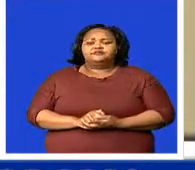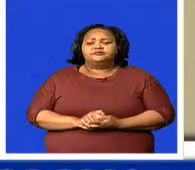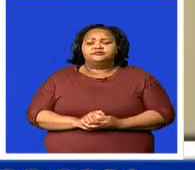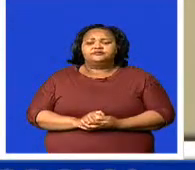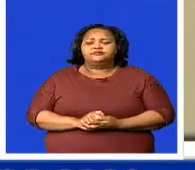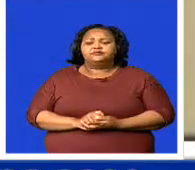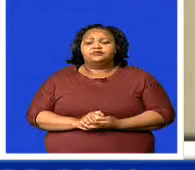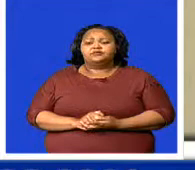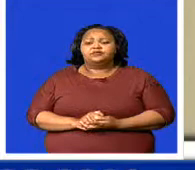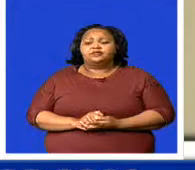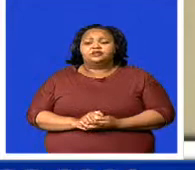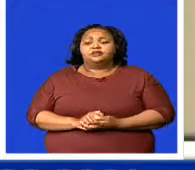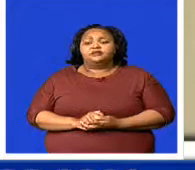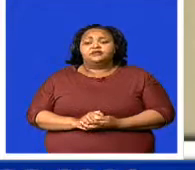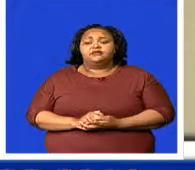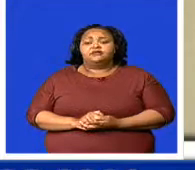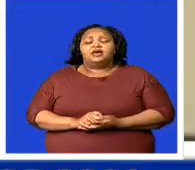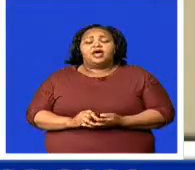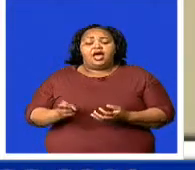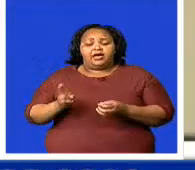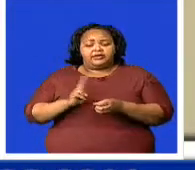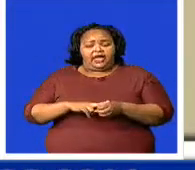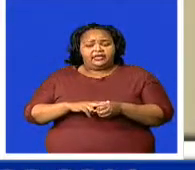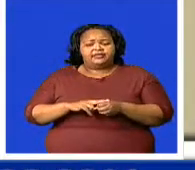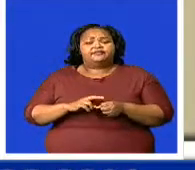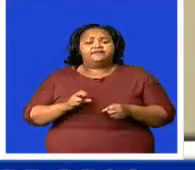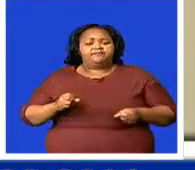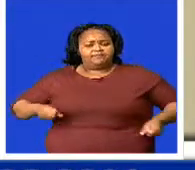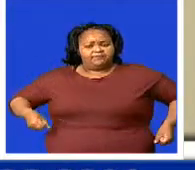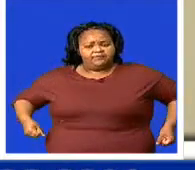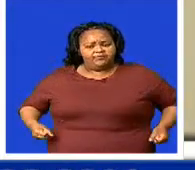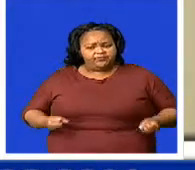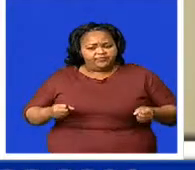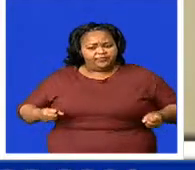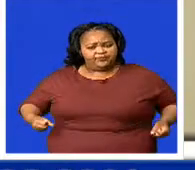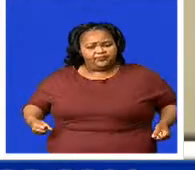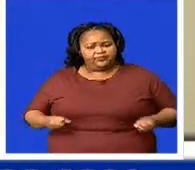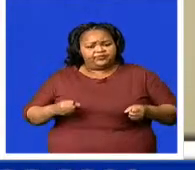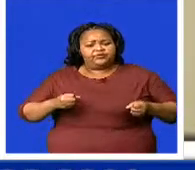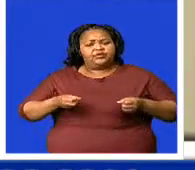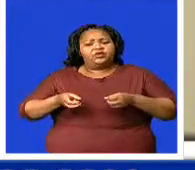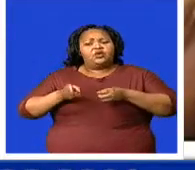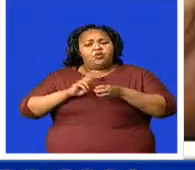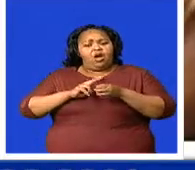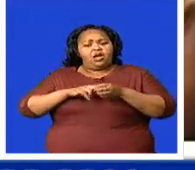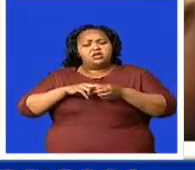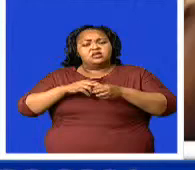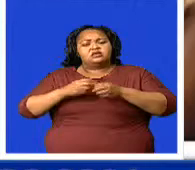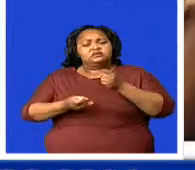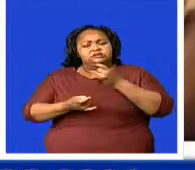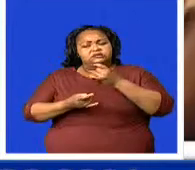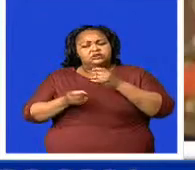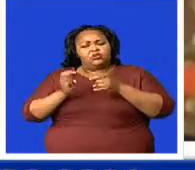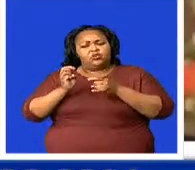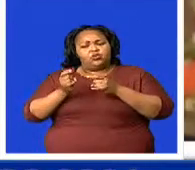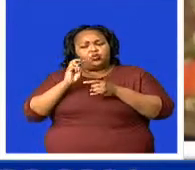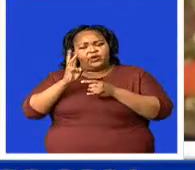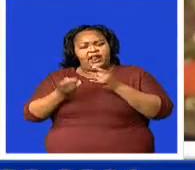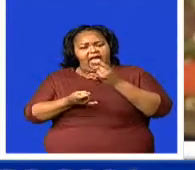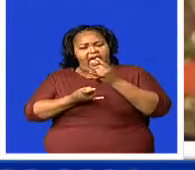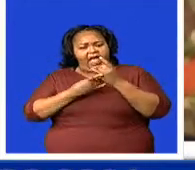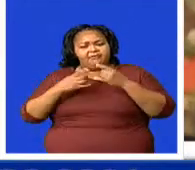gazebos and chairs because the expectation is that it will also support some of your informal crossing. For Iswatini TV News,